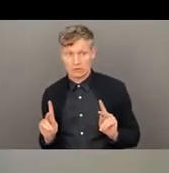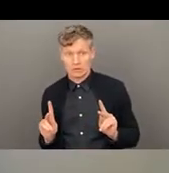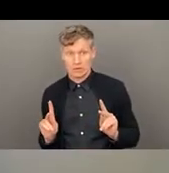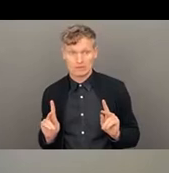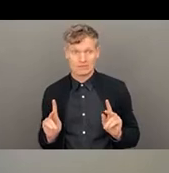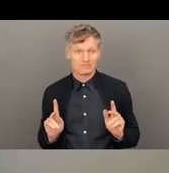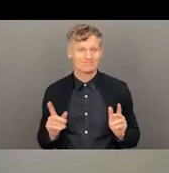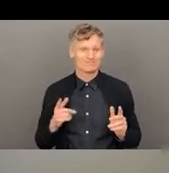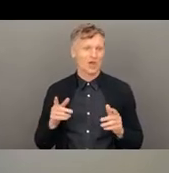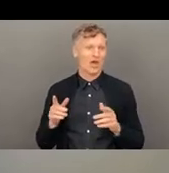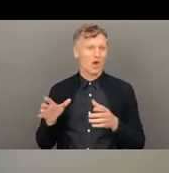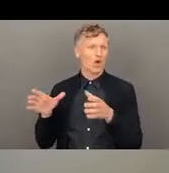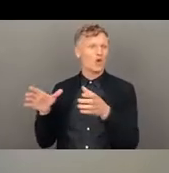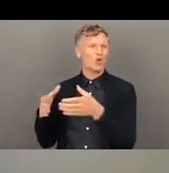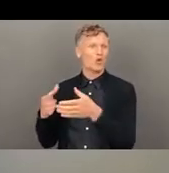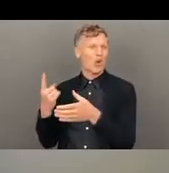everyone from room one.